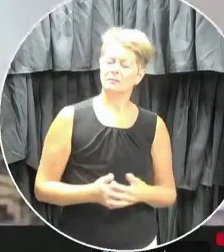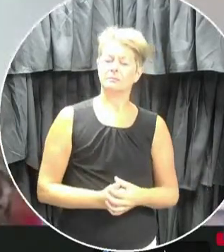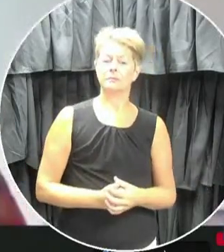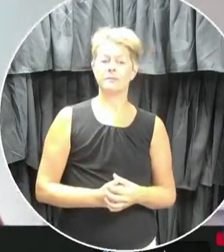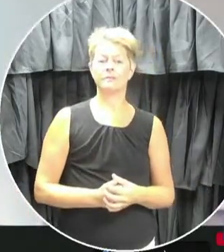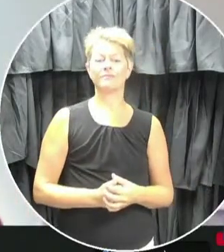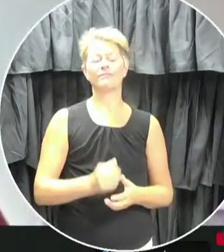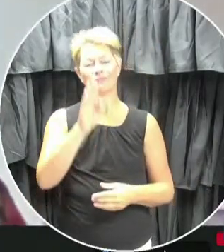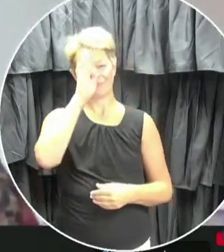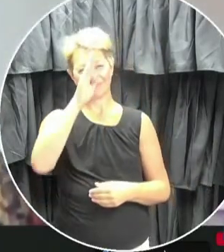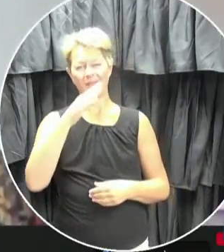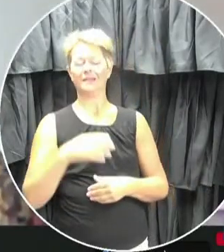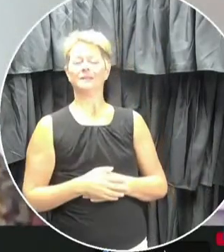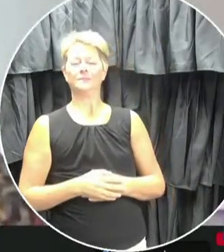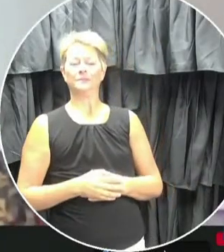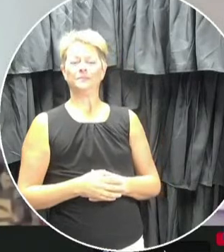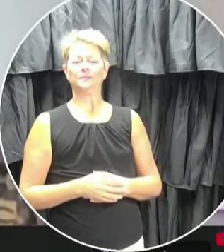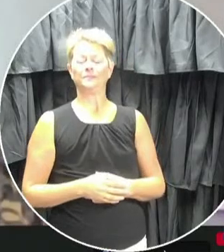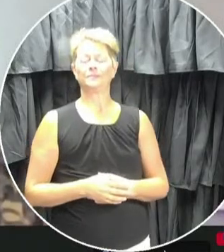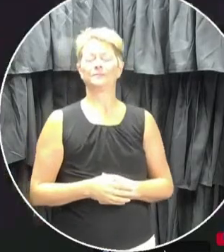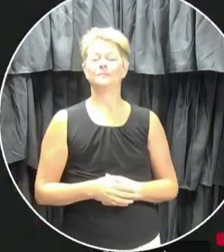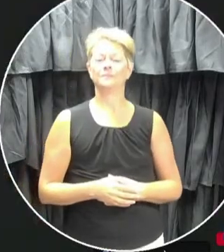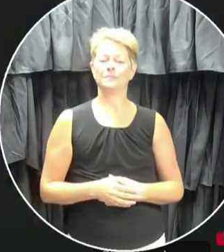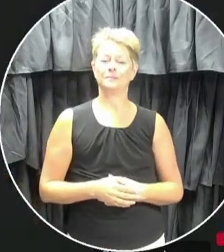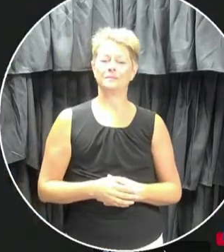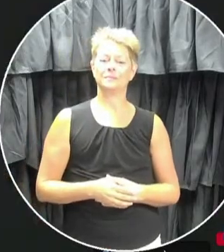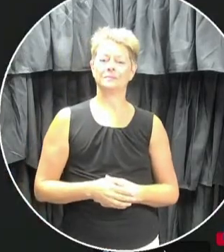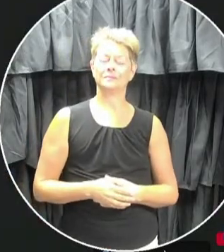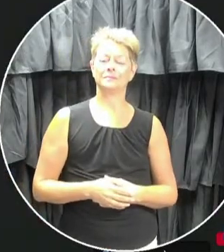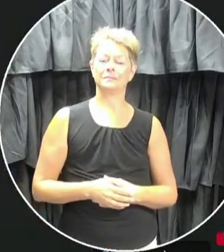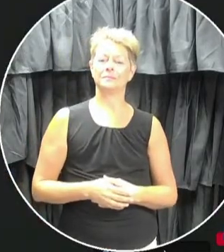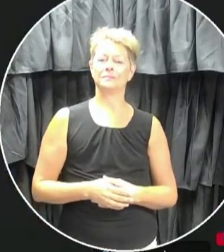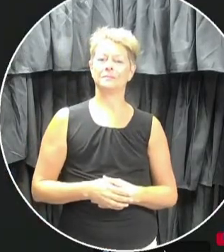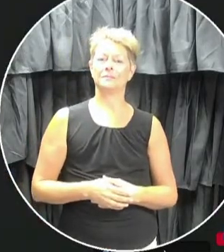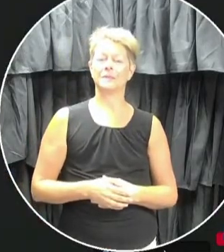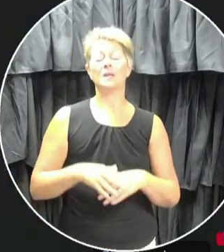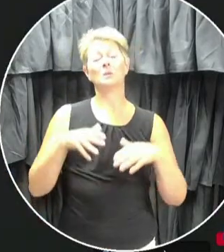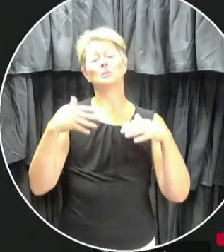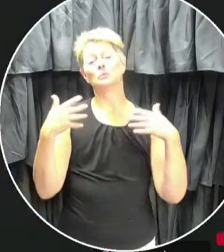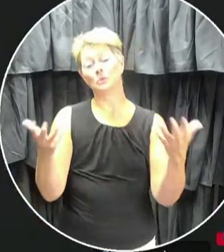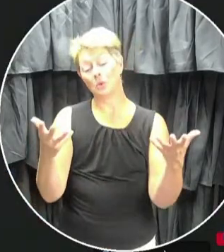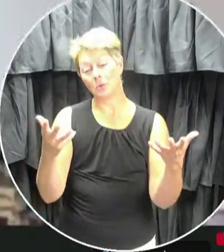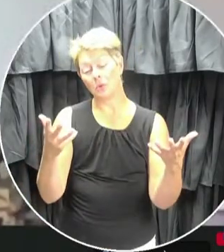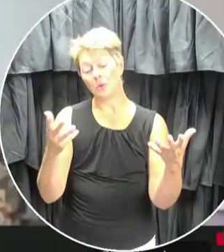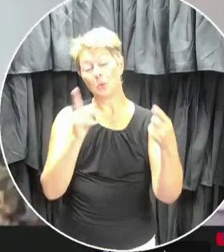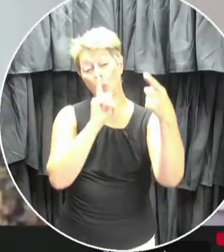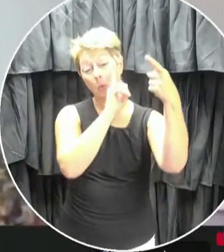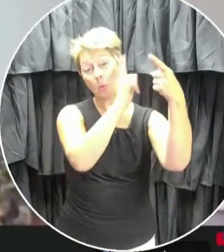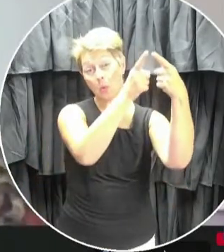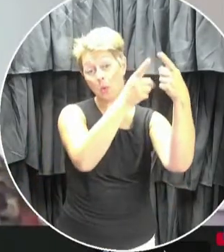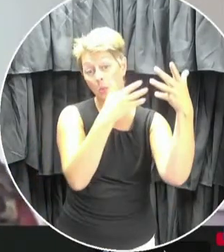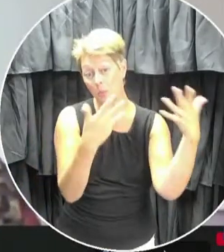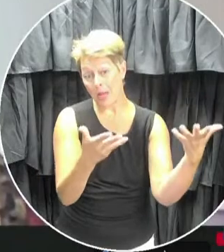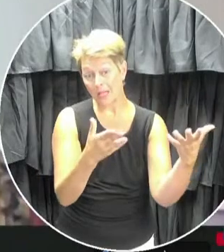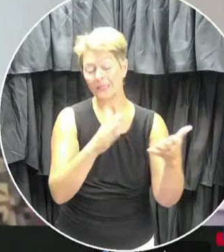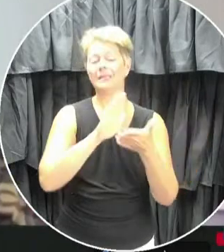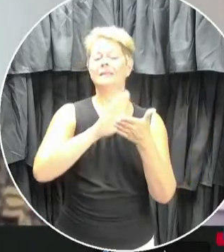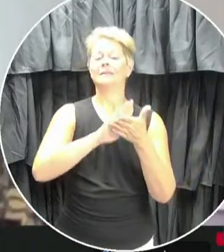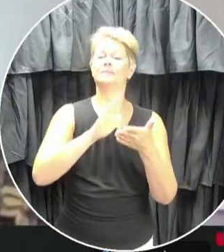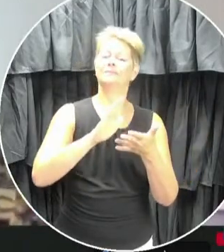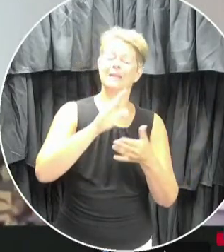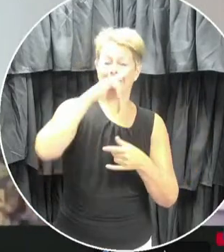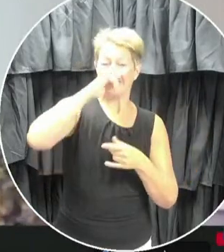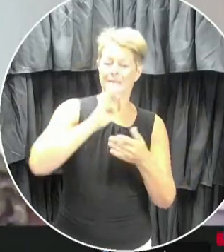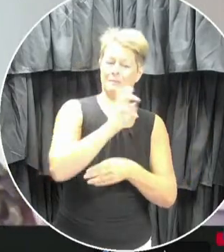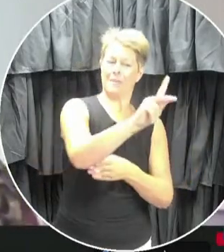Hi, Holly. So what our goal in all of this was to have kids go back to school in as